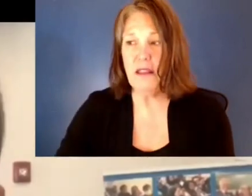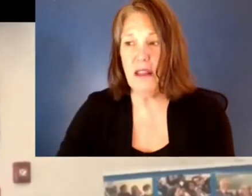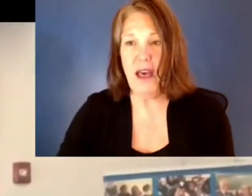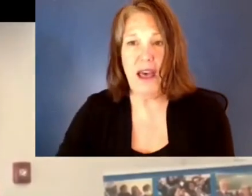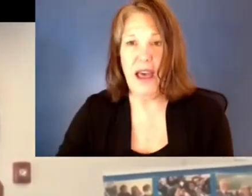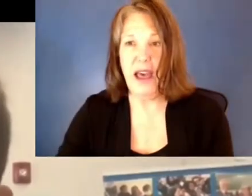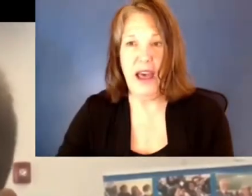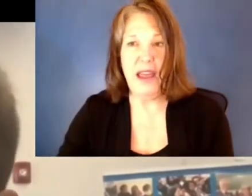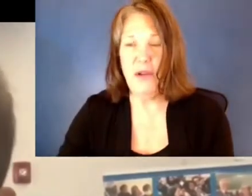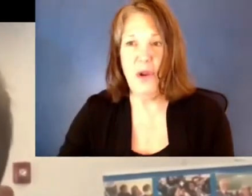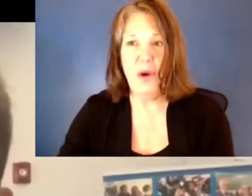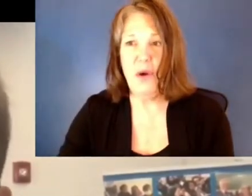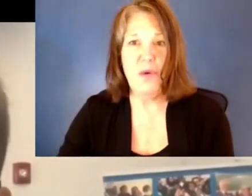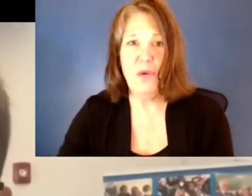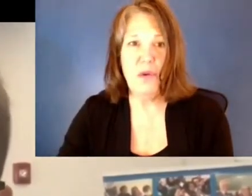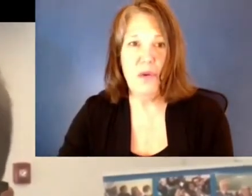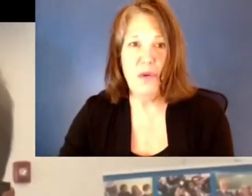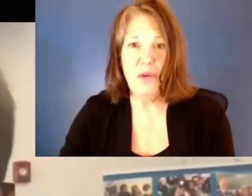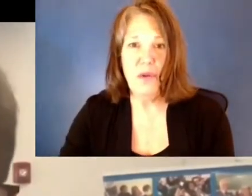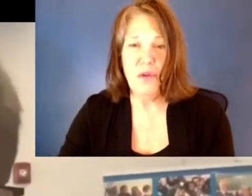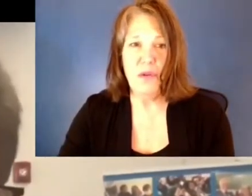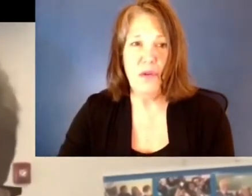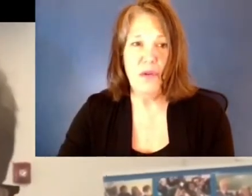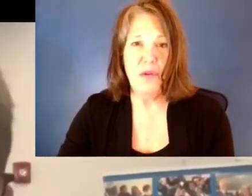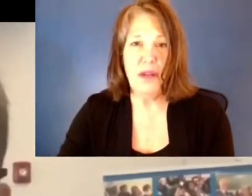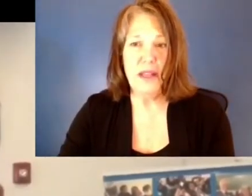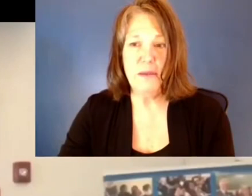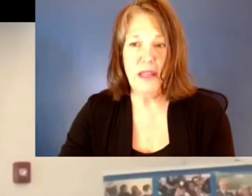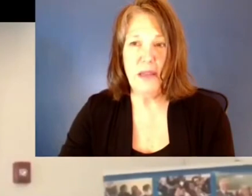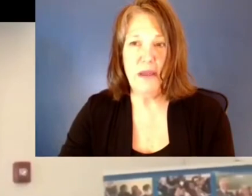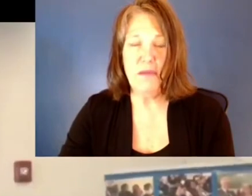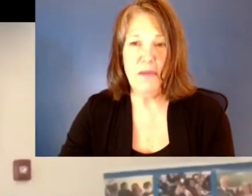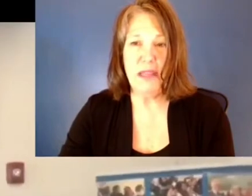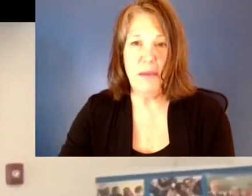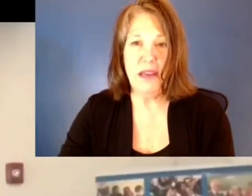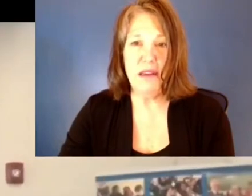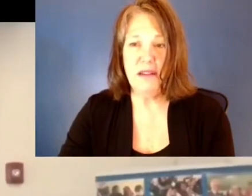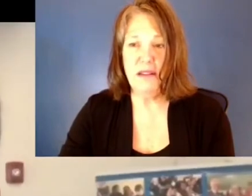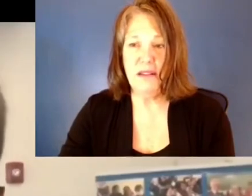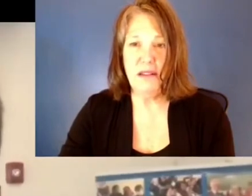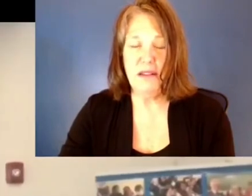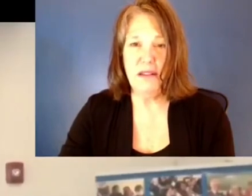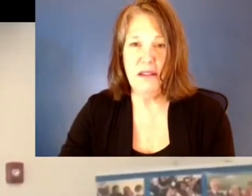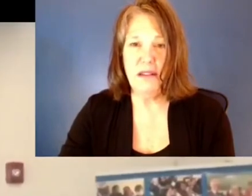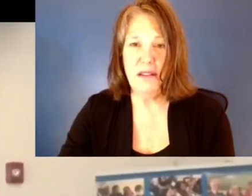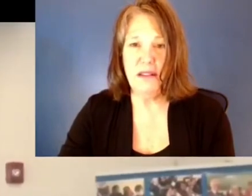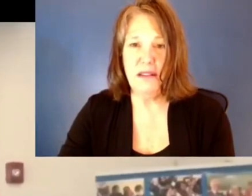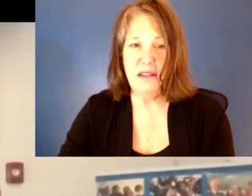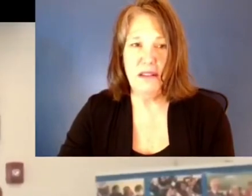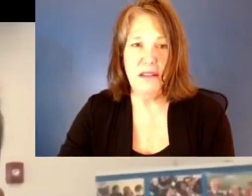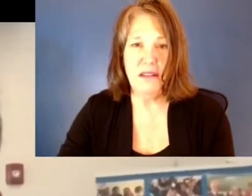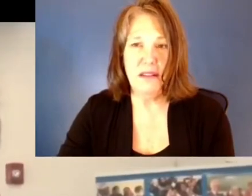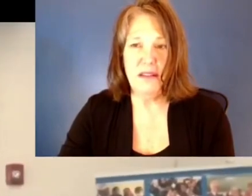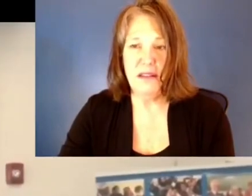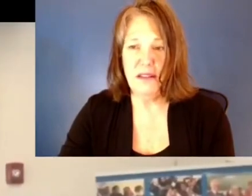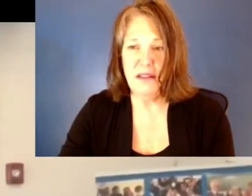many elements, particularly the disparities and particularly the issues that we have, are